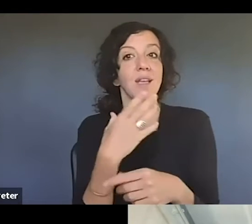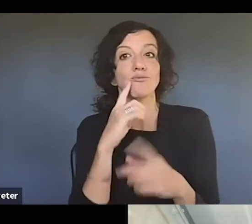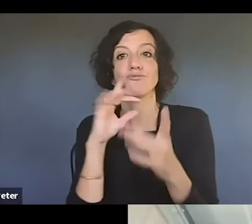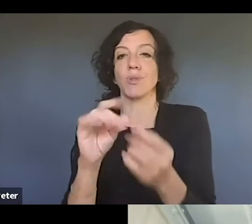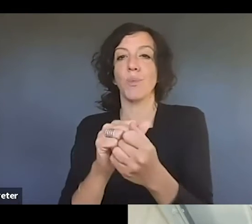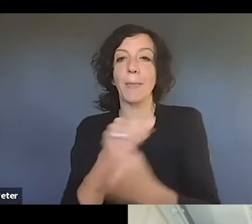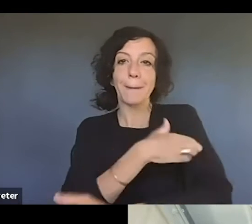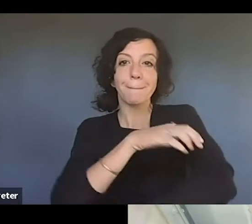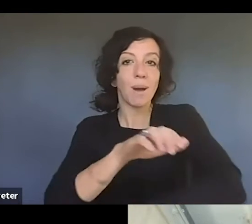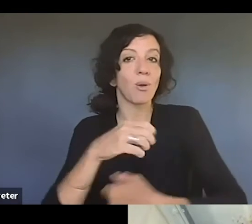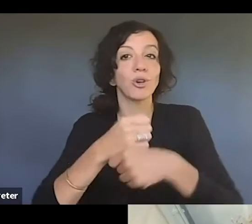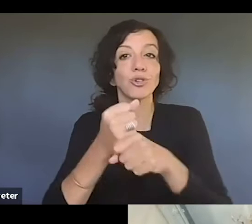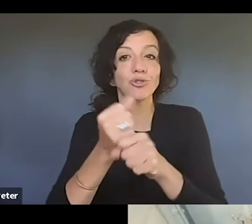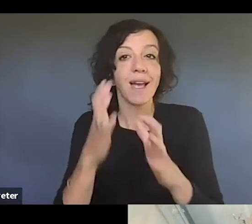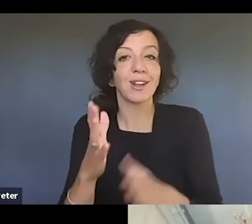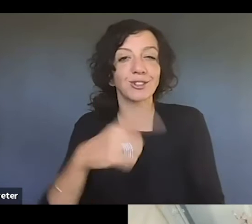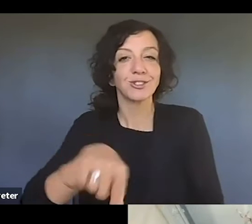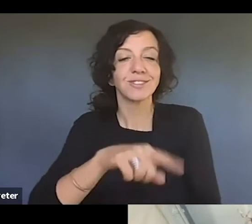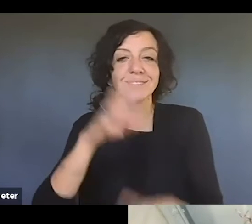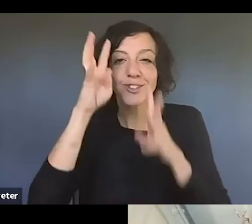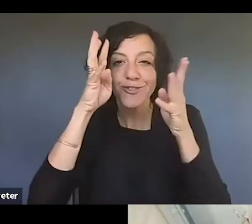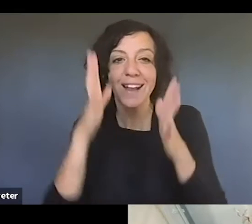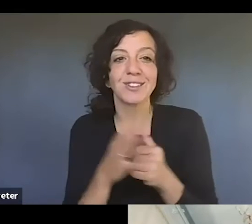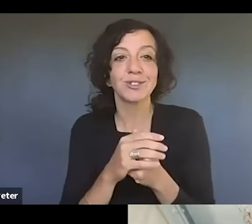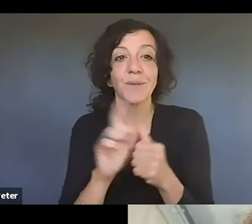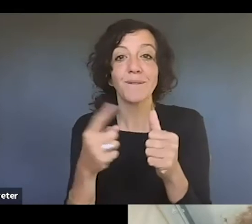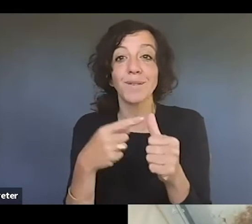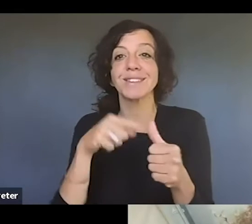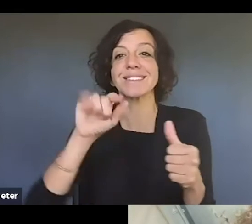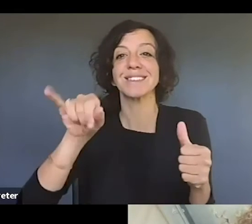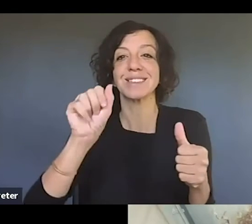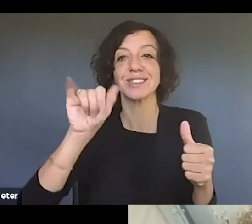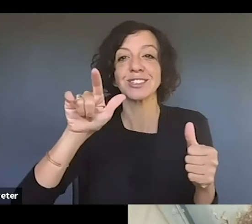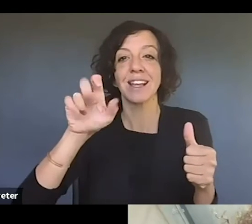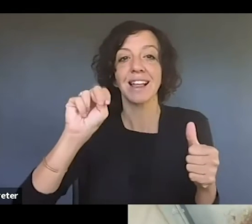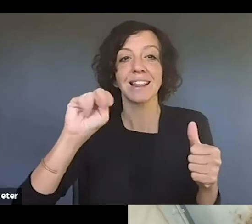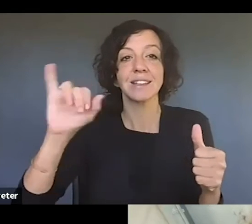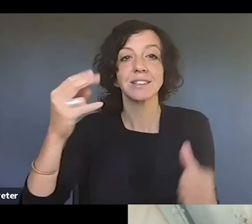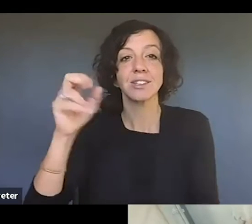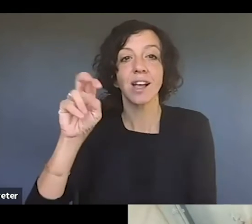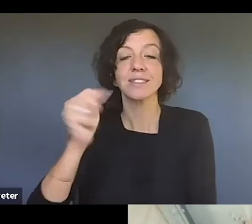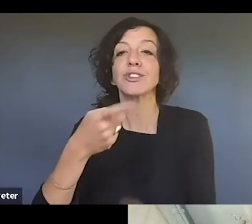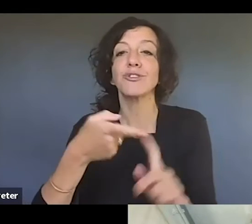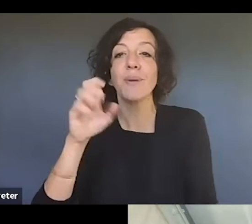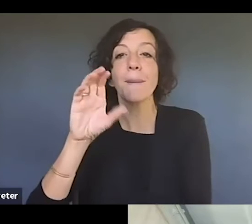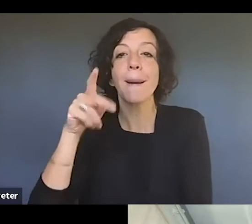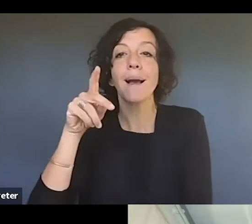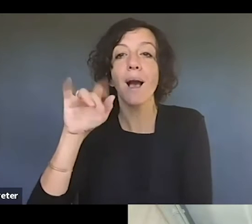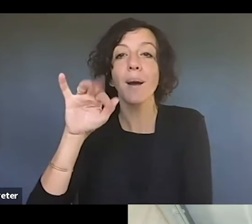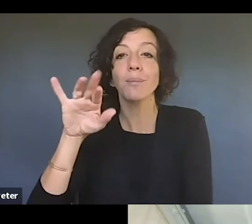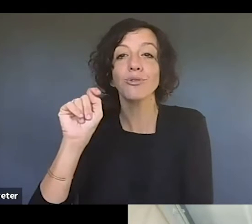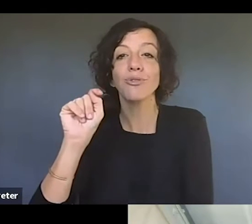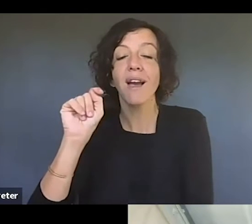creators. And so first up, we have Jalen Johnson, who's here from the Copyright Office. And she,